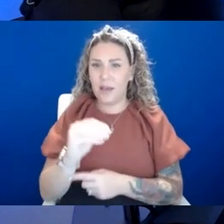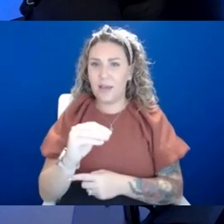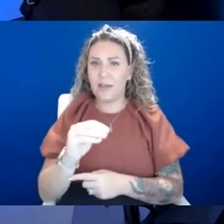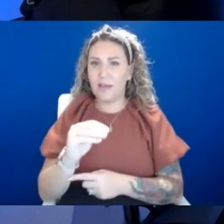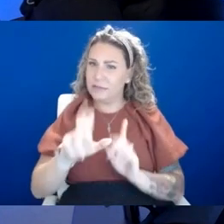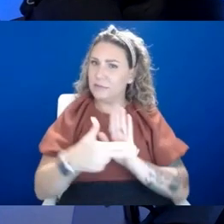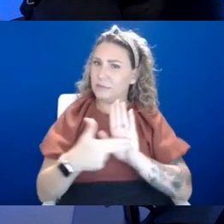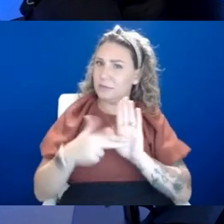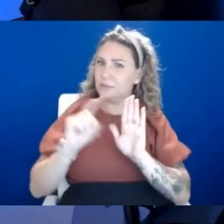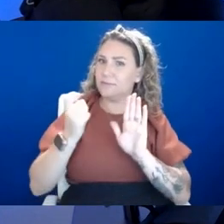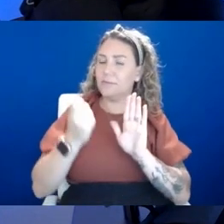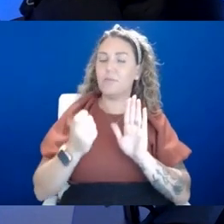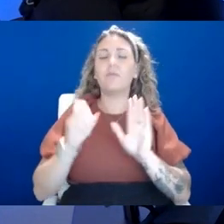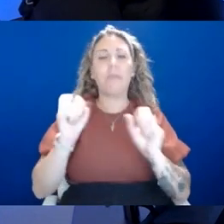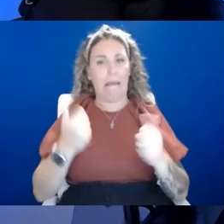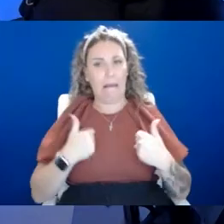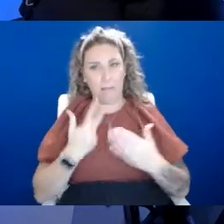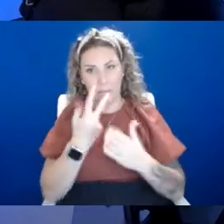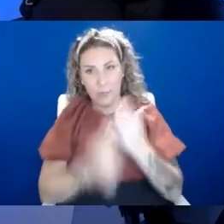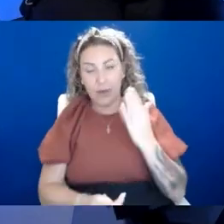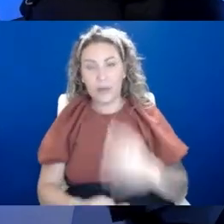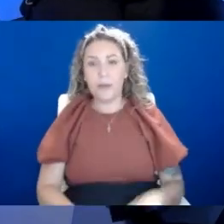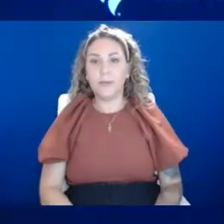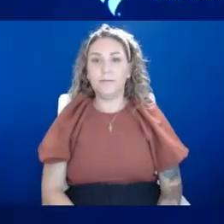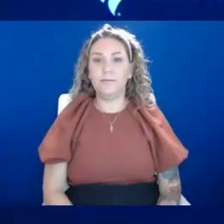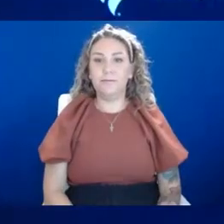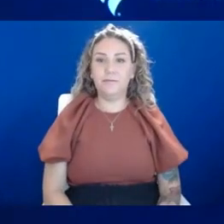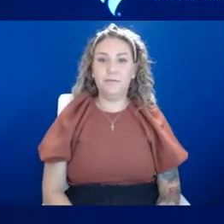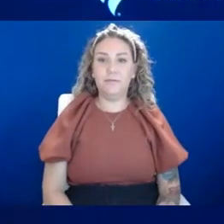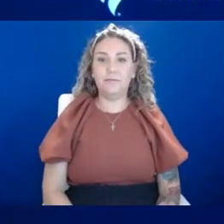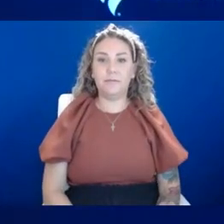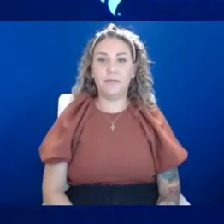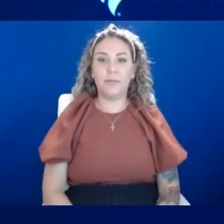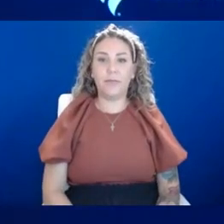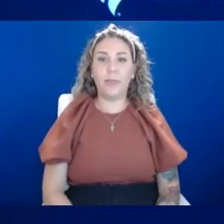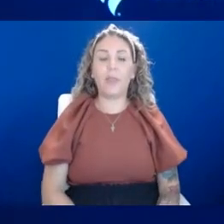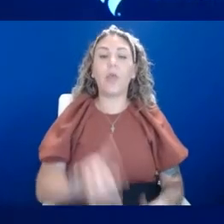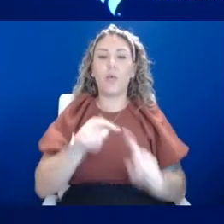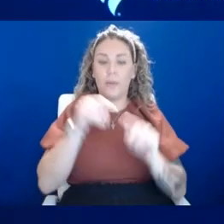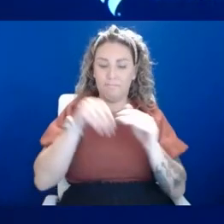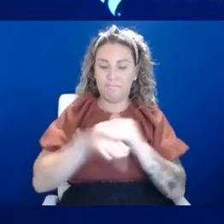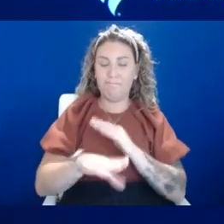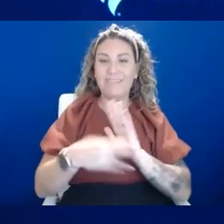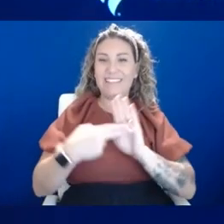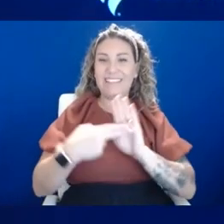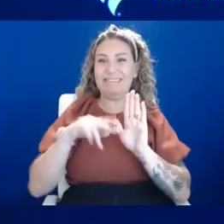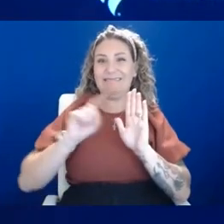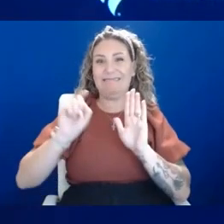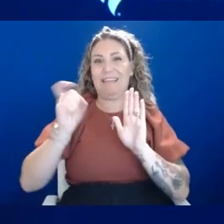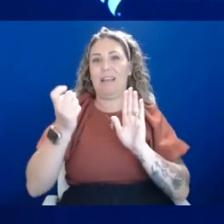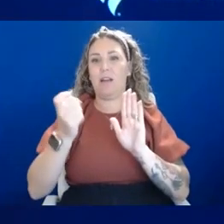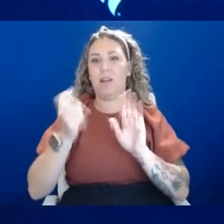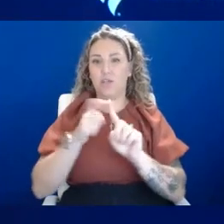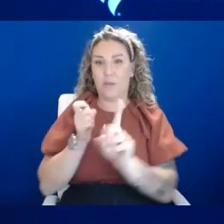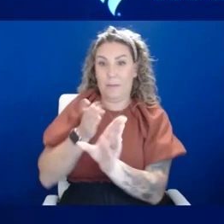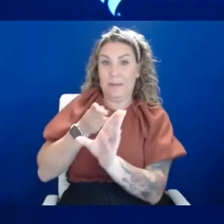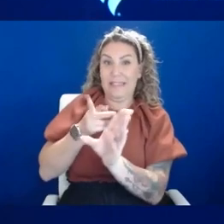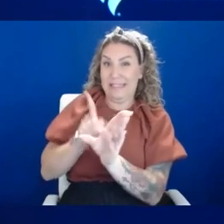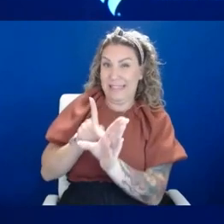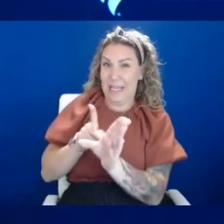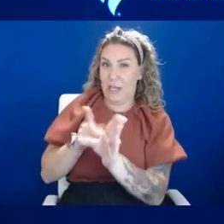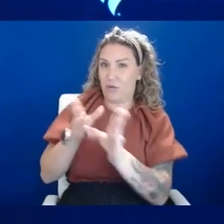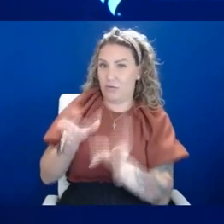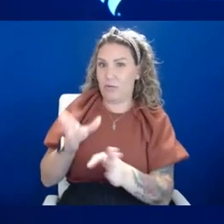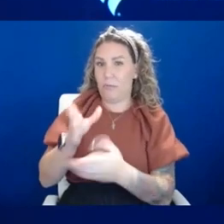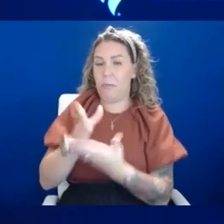you can definitely have both. Um, the, the thing that whenever you come in for a diagnostic, you about, at least from the psychiatric side, what we're going to try and parse out is our concentration